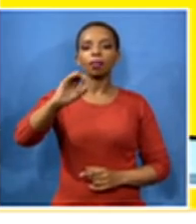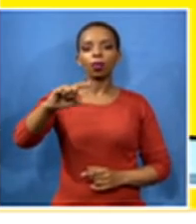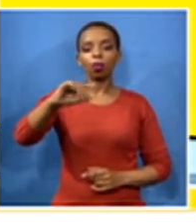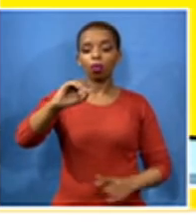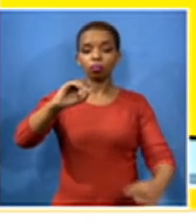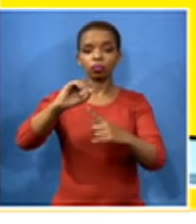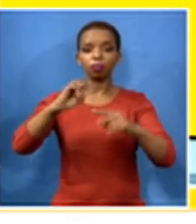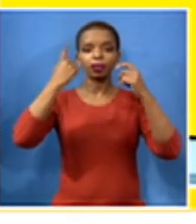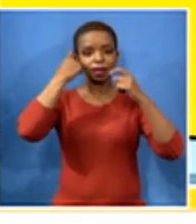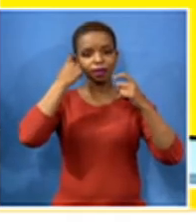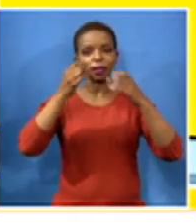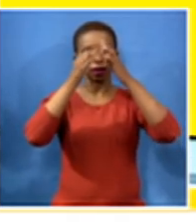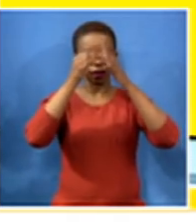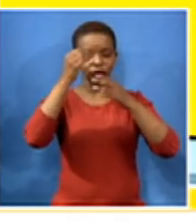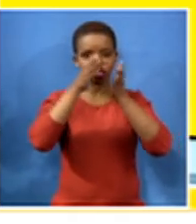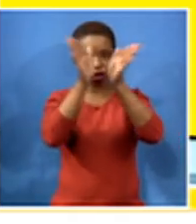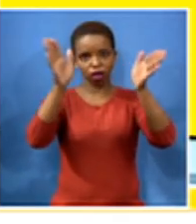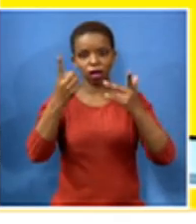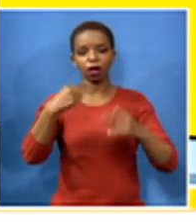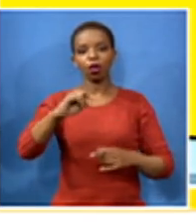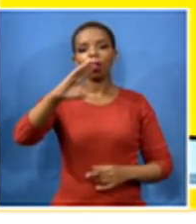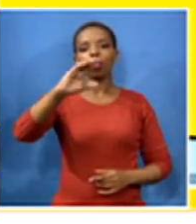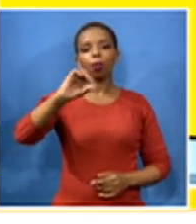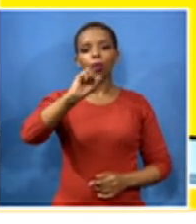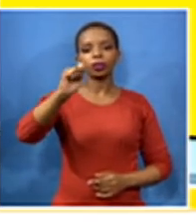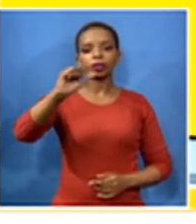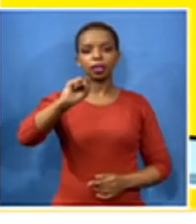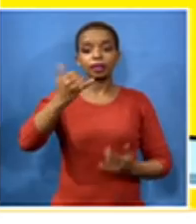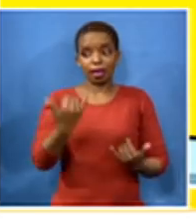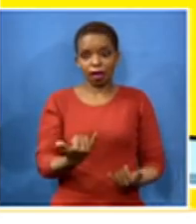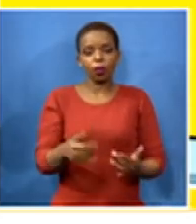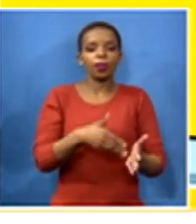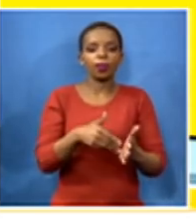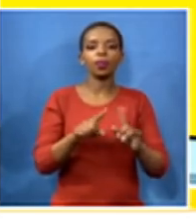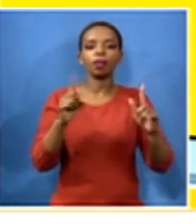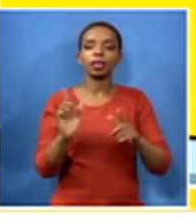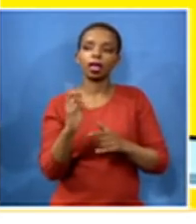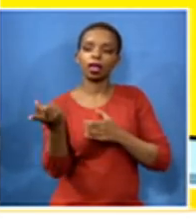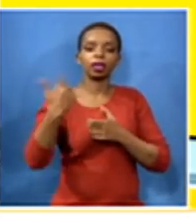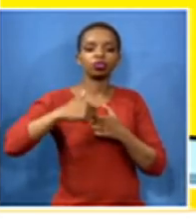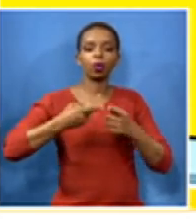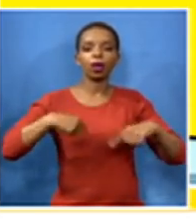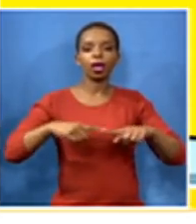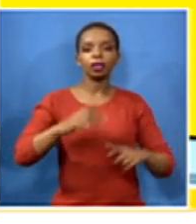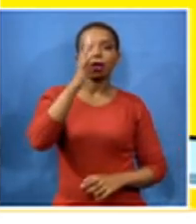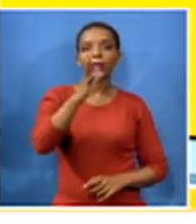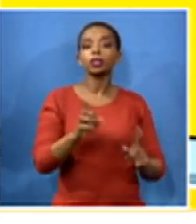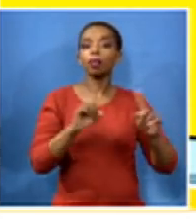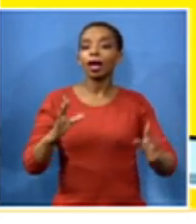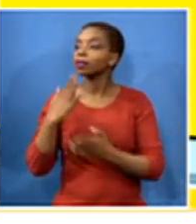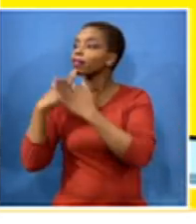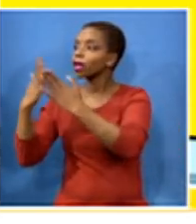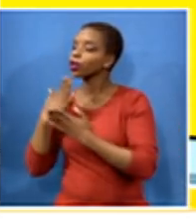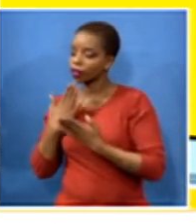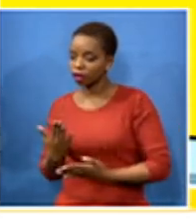of the congress of south african students costs us uh he's not with us at the moment as yet but uh thanks so much to